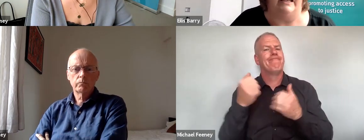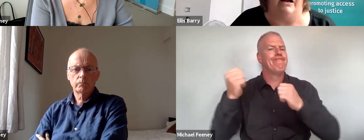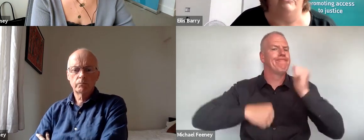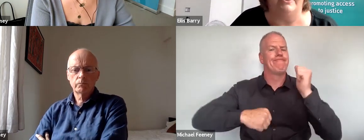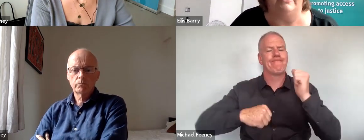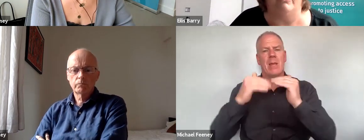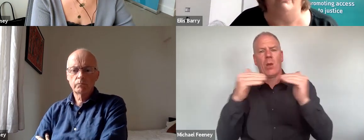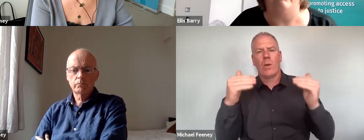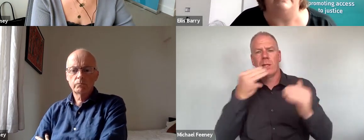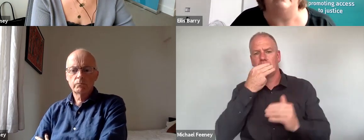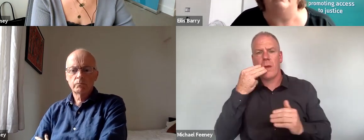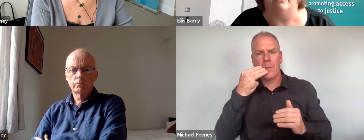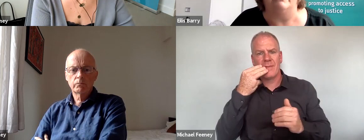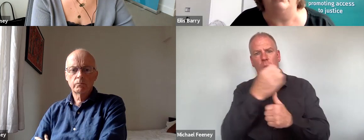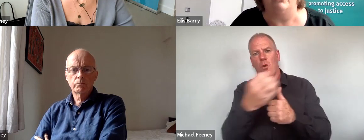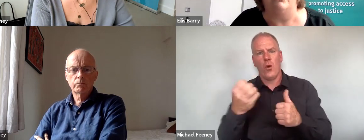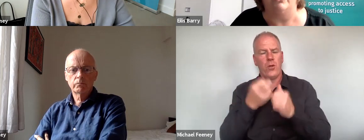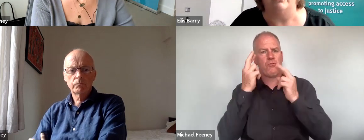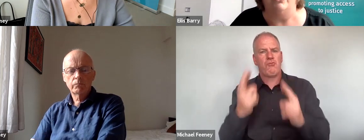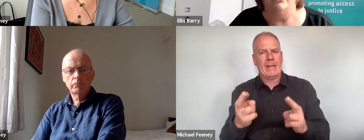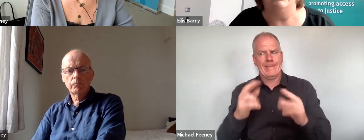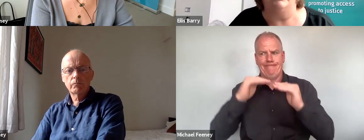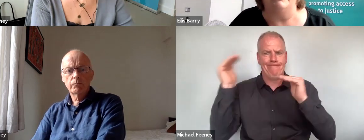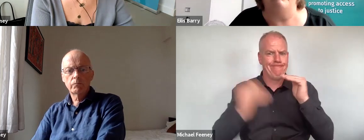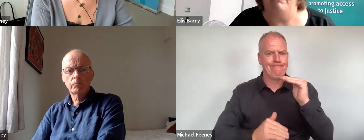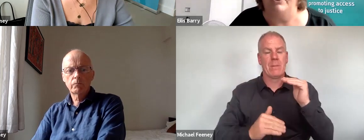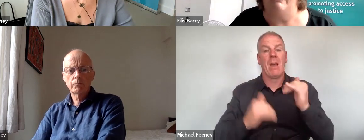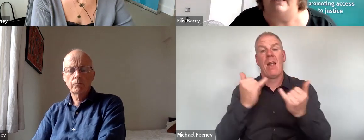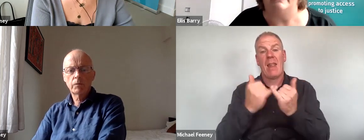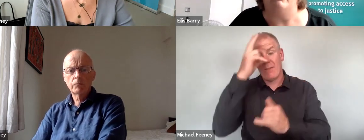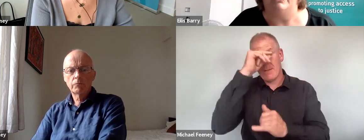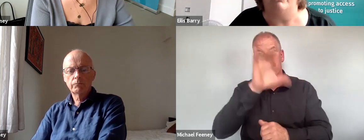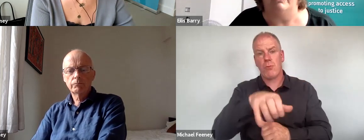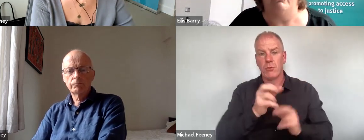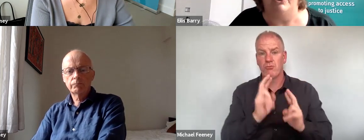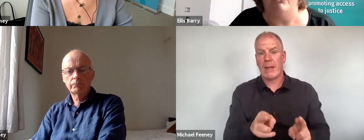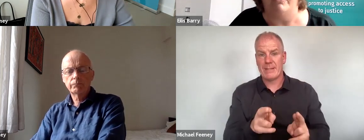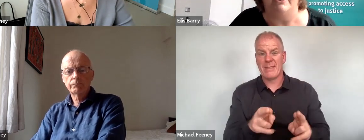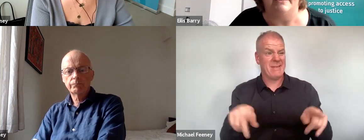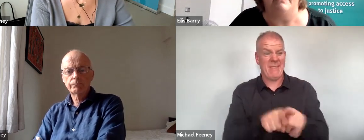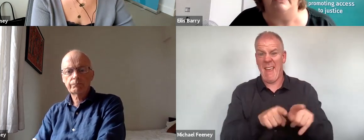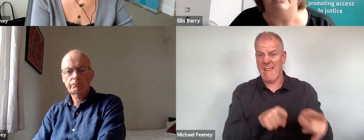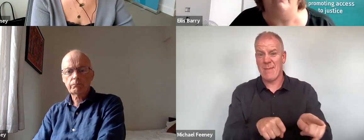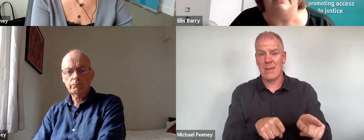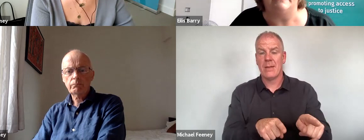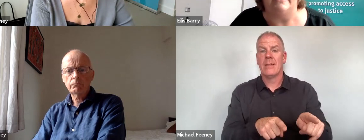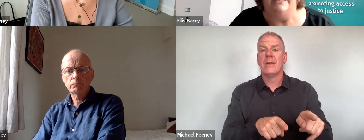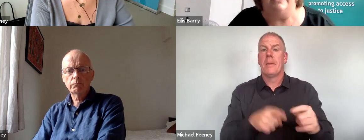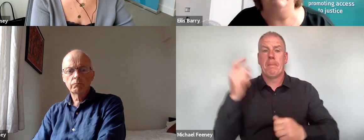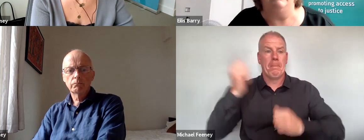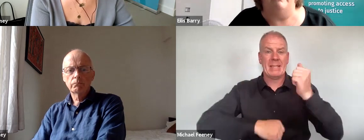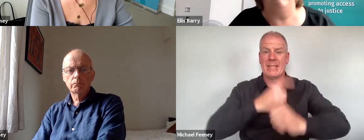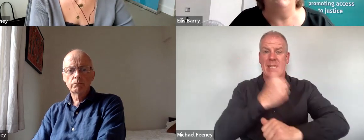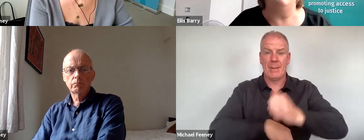guarantee to other rights in the constitution, such as property rights, which trumped disability rights